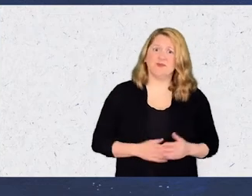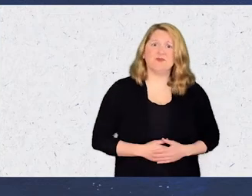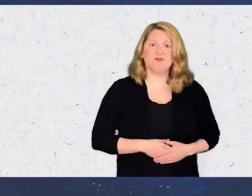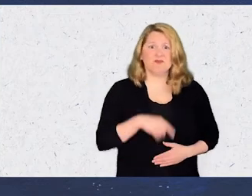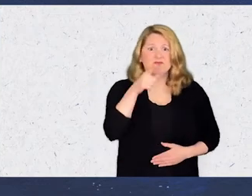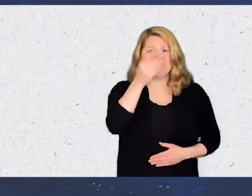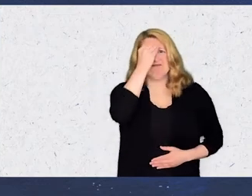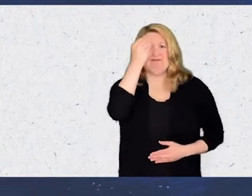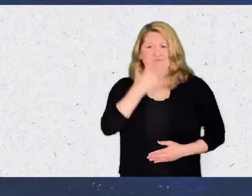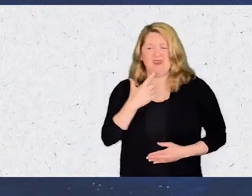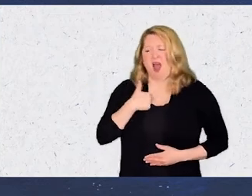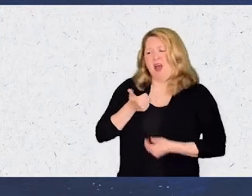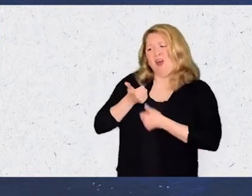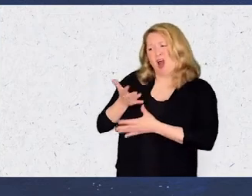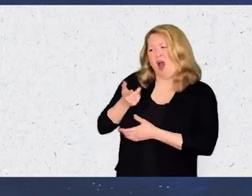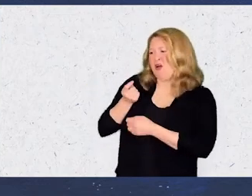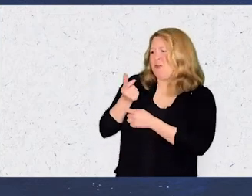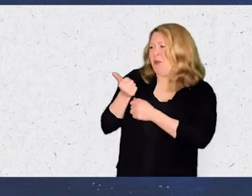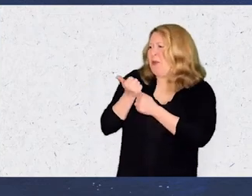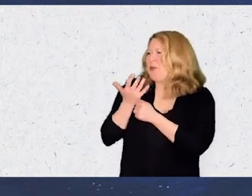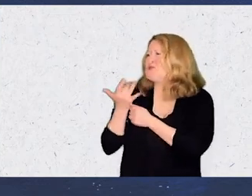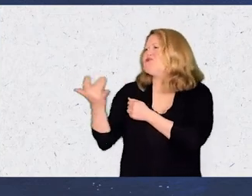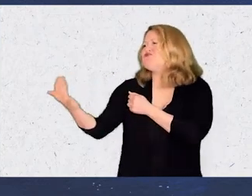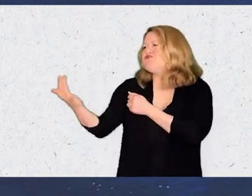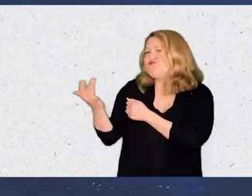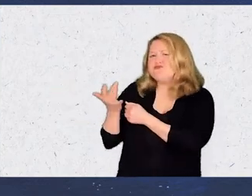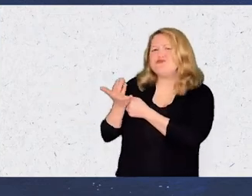You can tell me that it's our sin